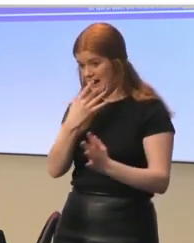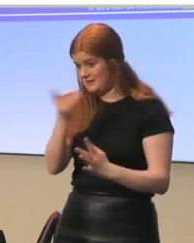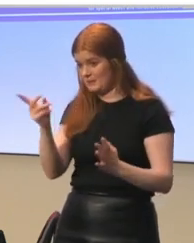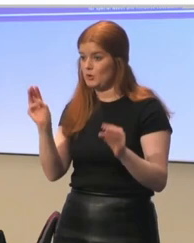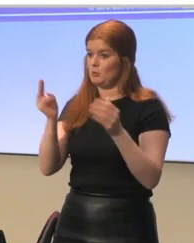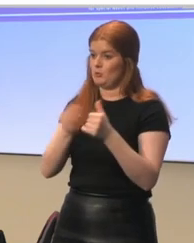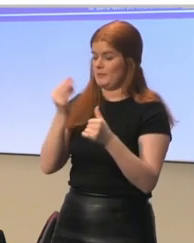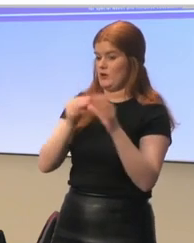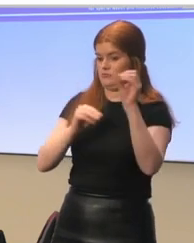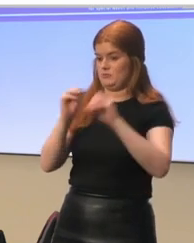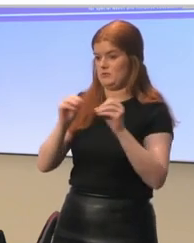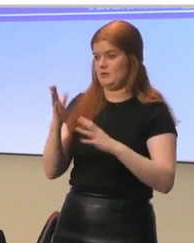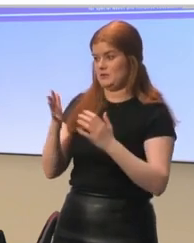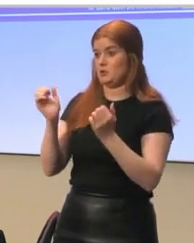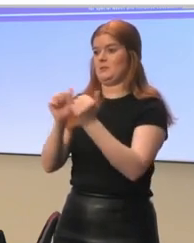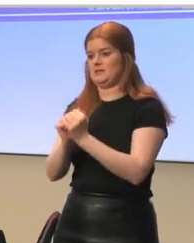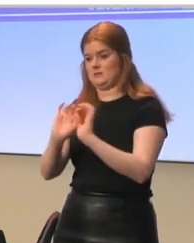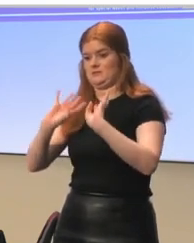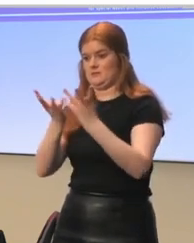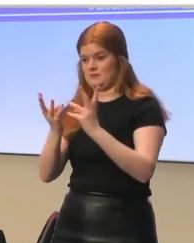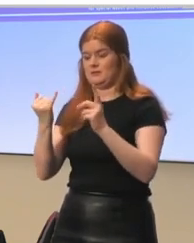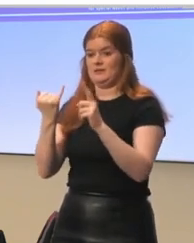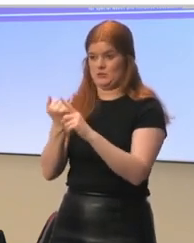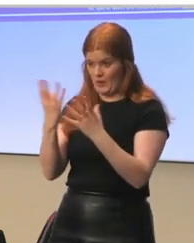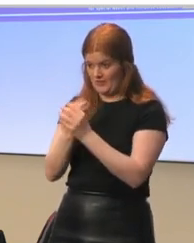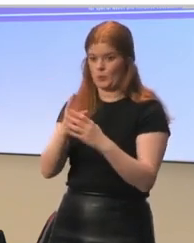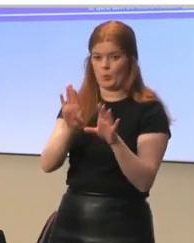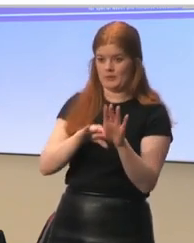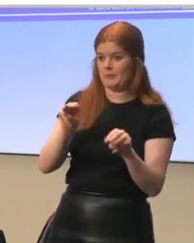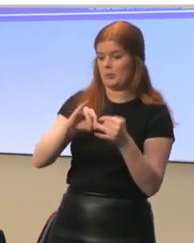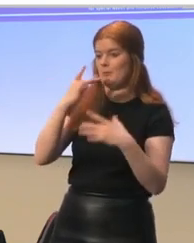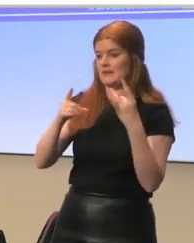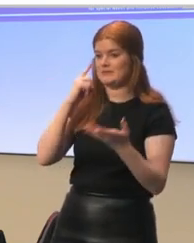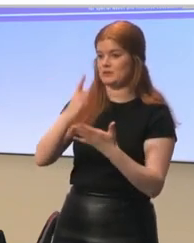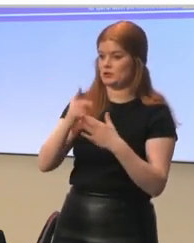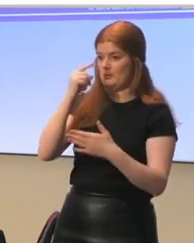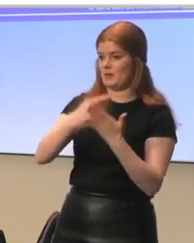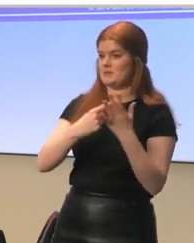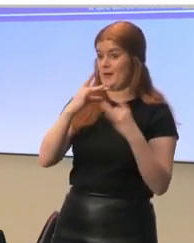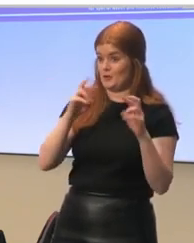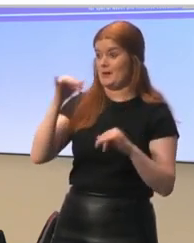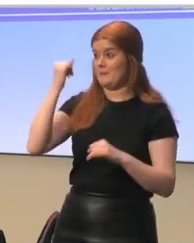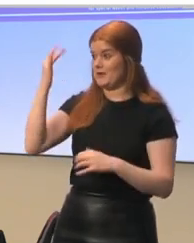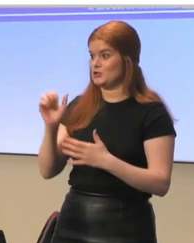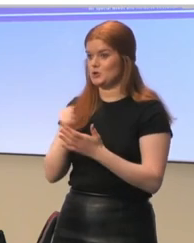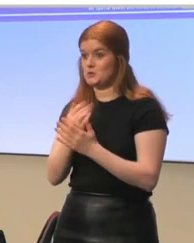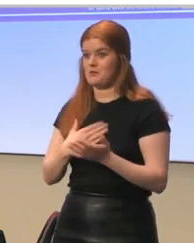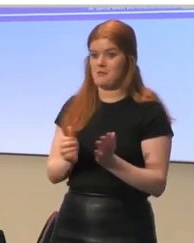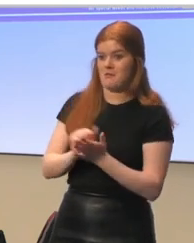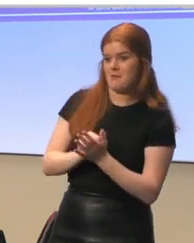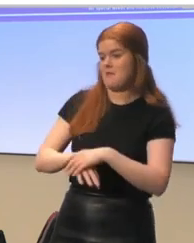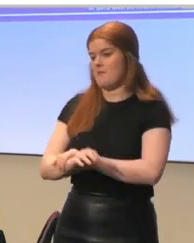prepare for a meeting in their country, together with policymakers. So you can imagine the students were quite excited.